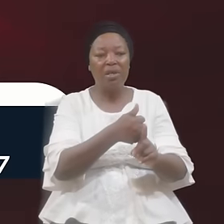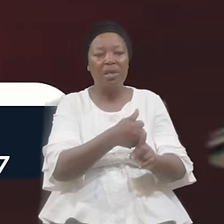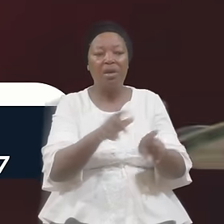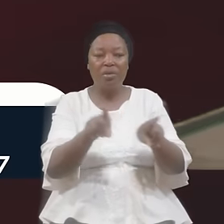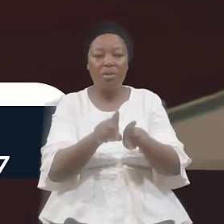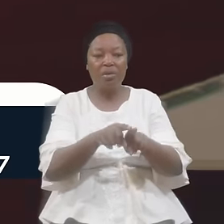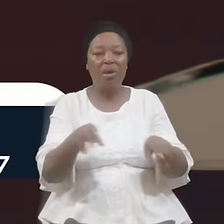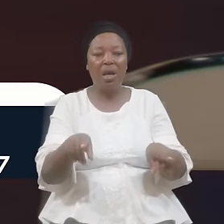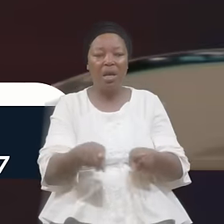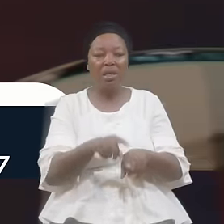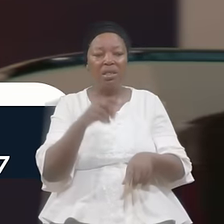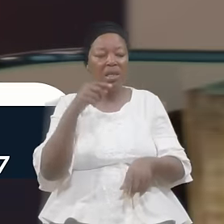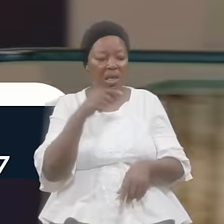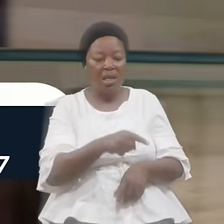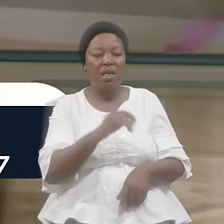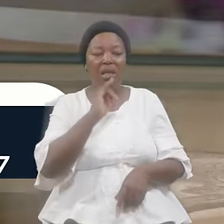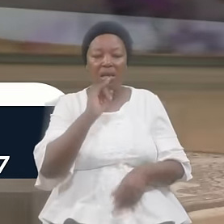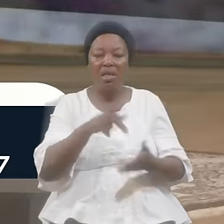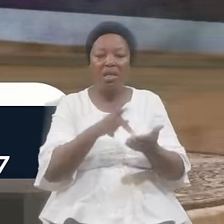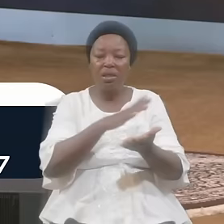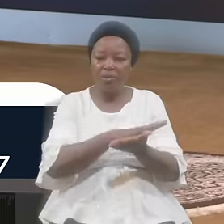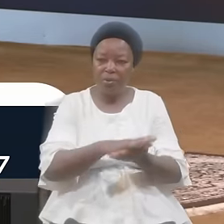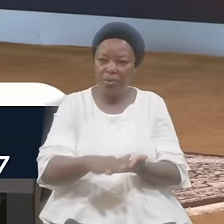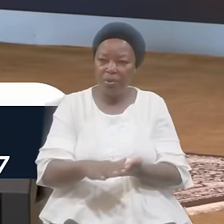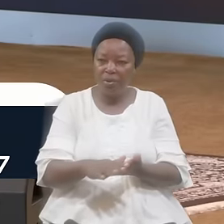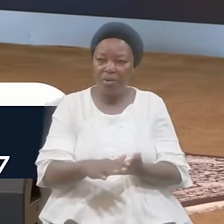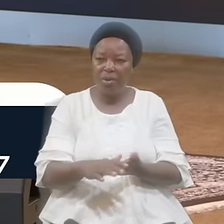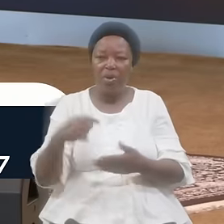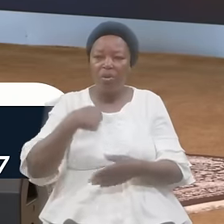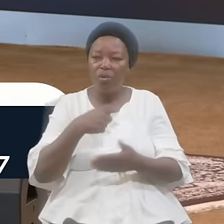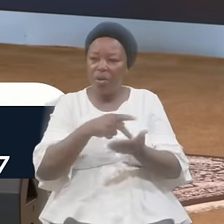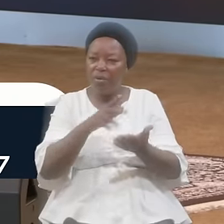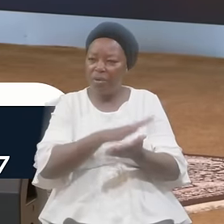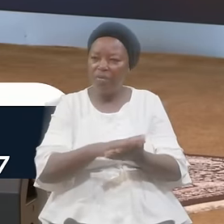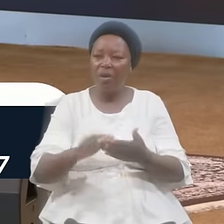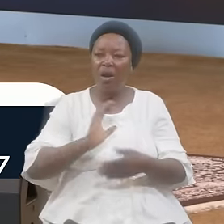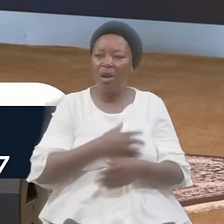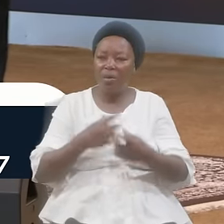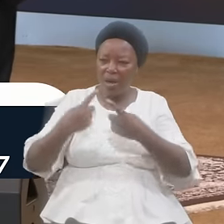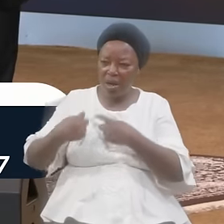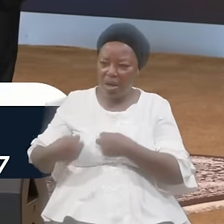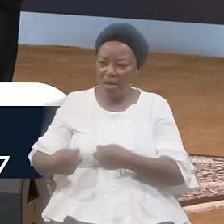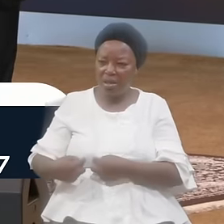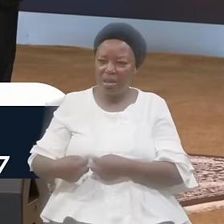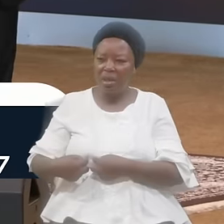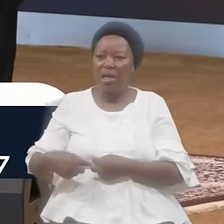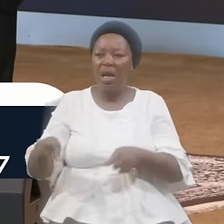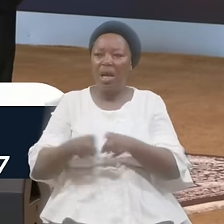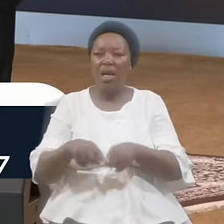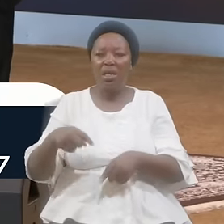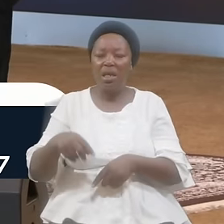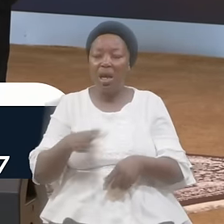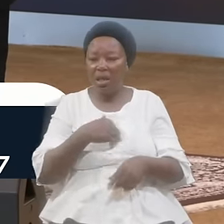as he Is pure We purify Our hearts As we go back To the